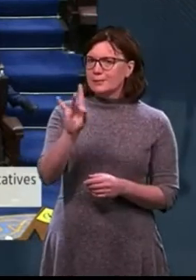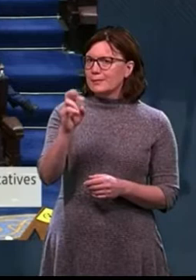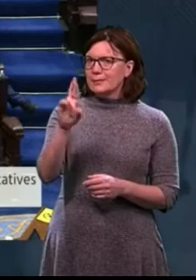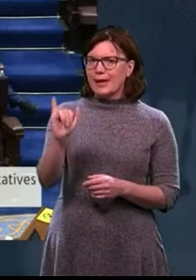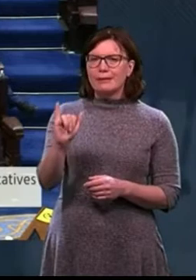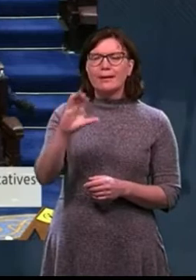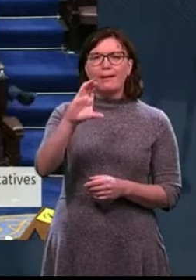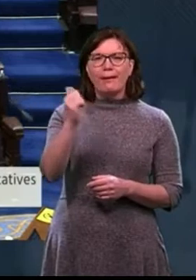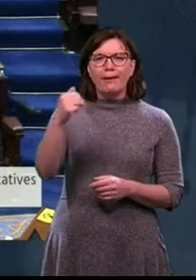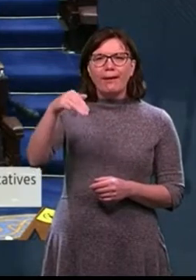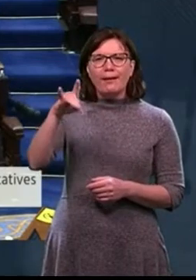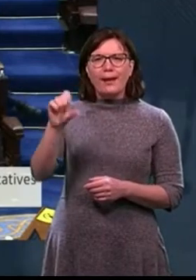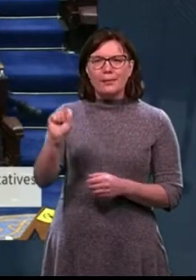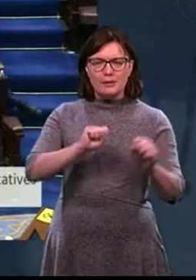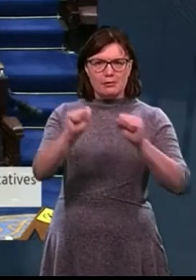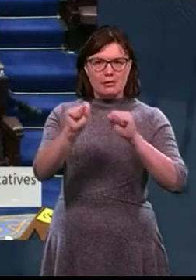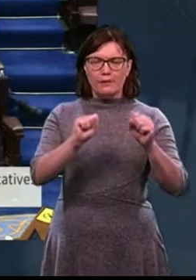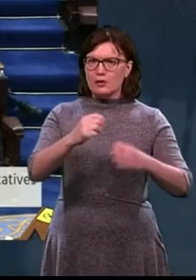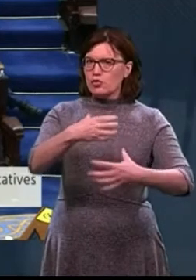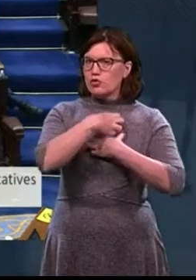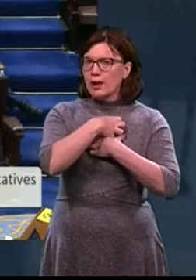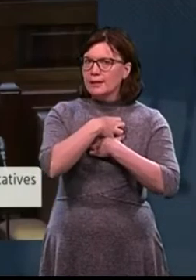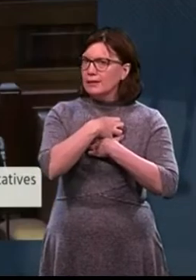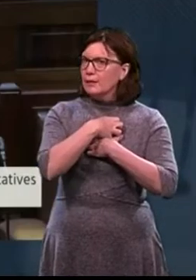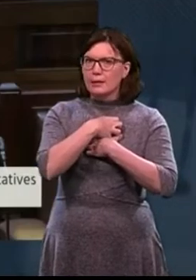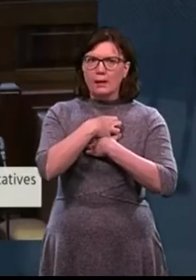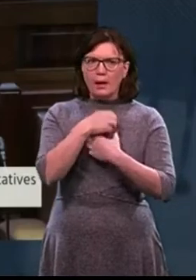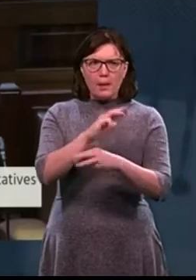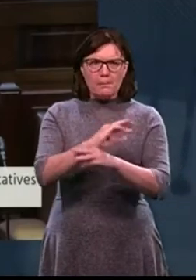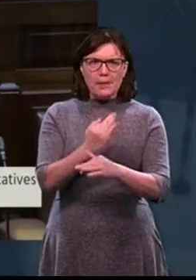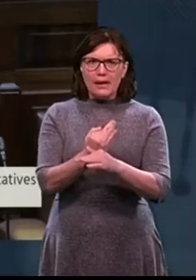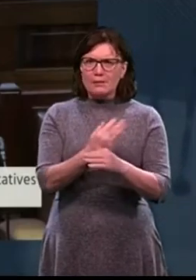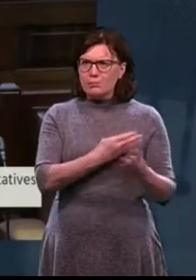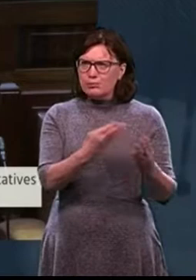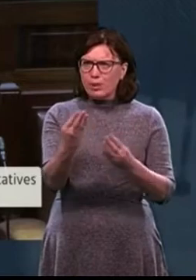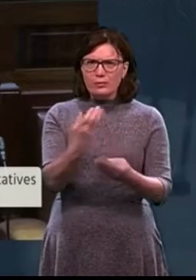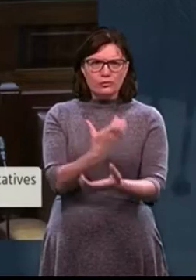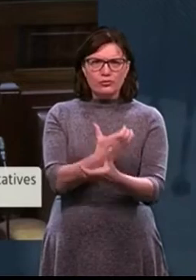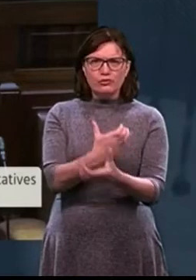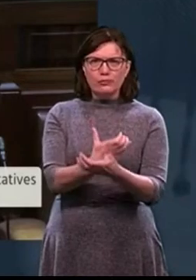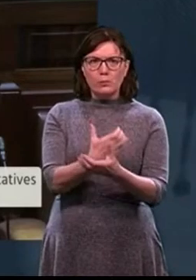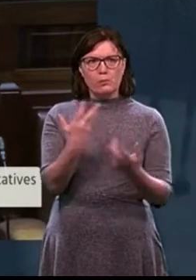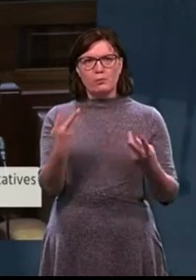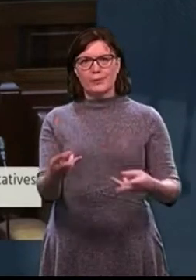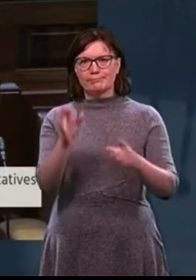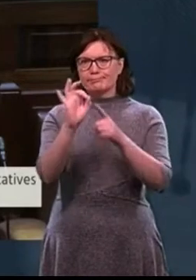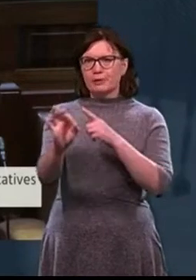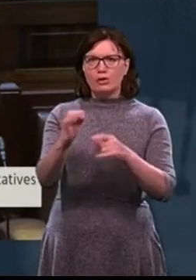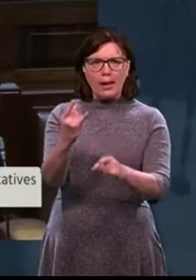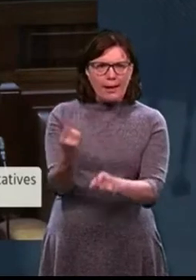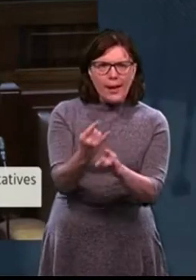concerned. These parents did the right thing and went to South Kerry Cams to get professional help for their children.